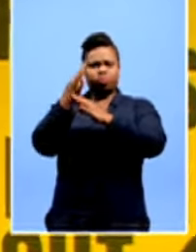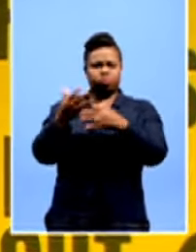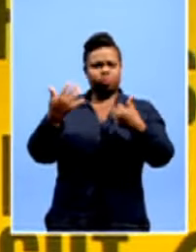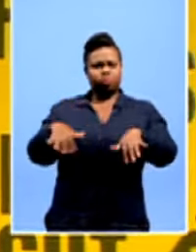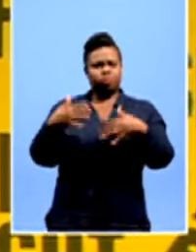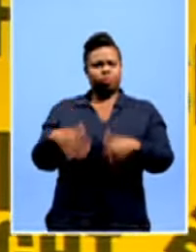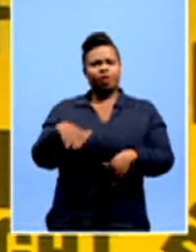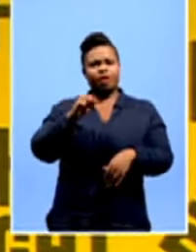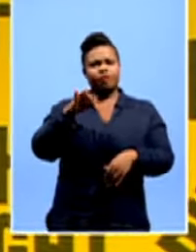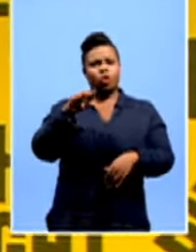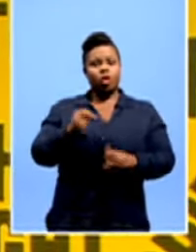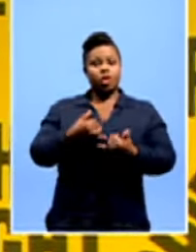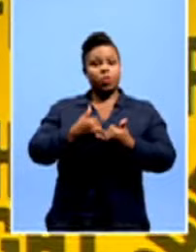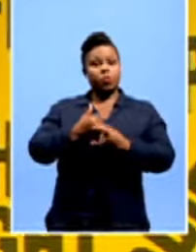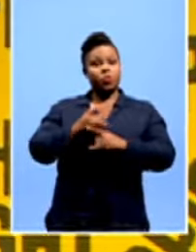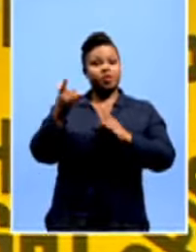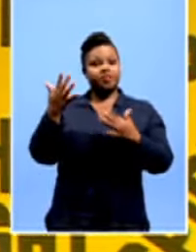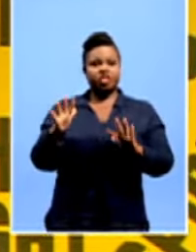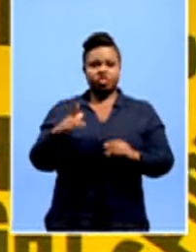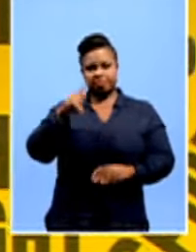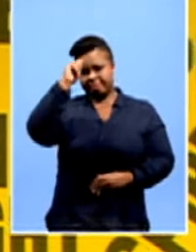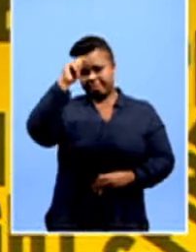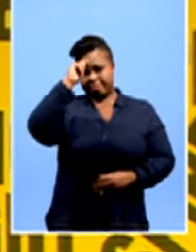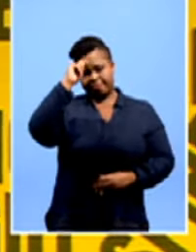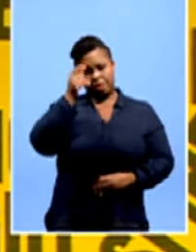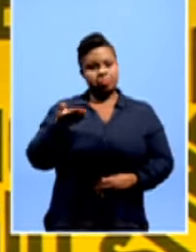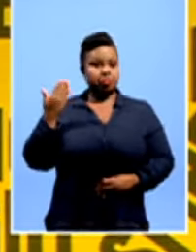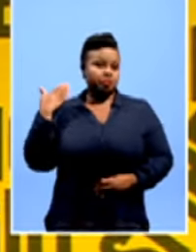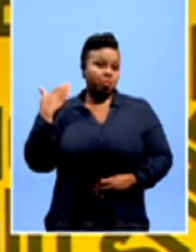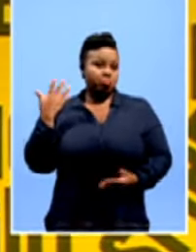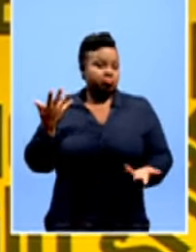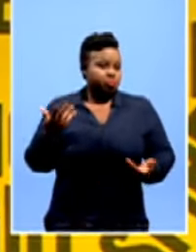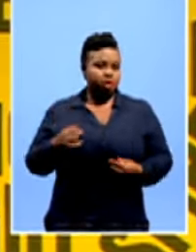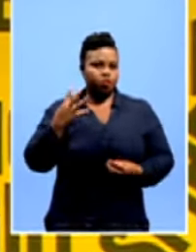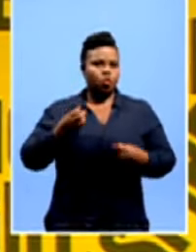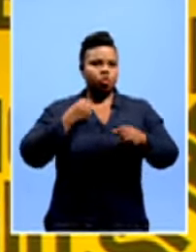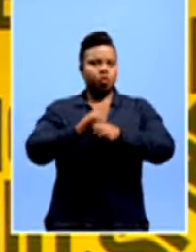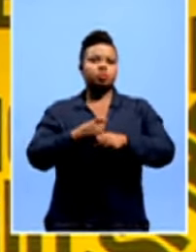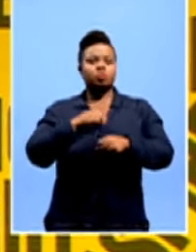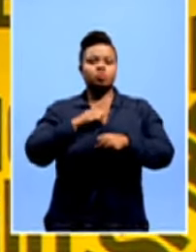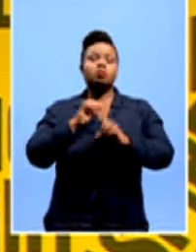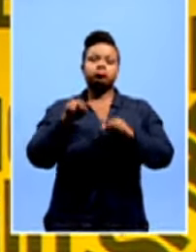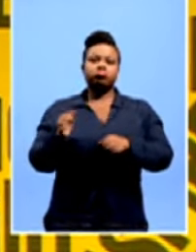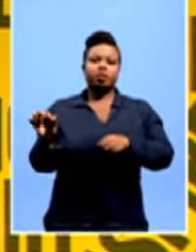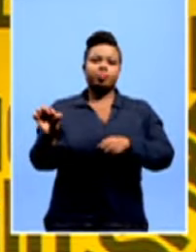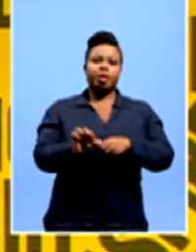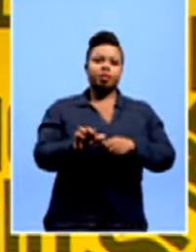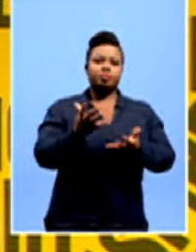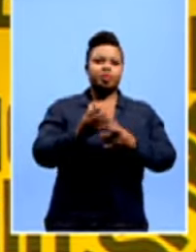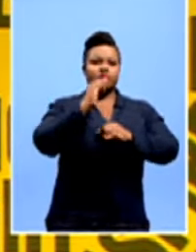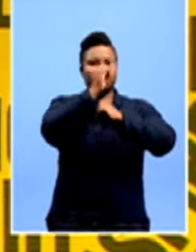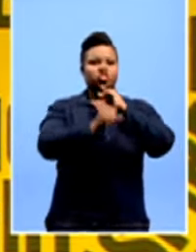Cup of Nations trophy. Bafana Bafana, of course, did so just four years after being readmitted to the